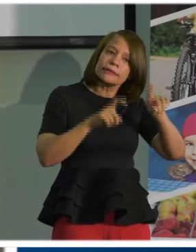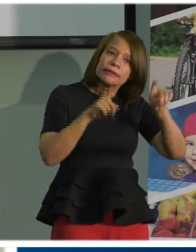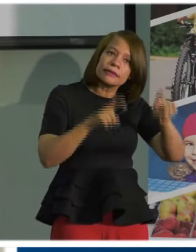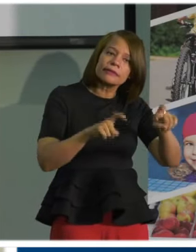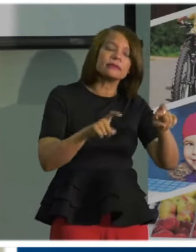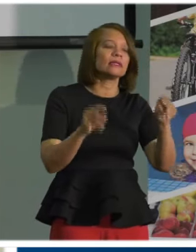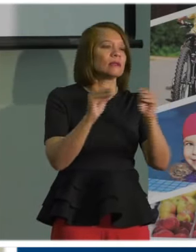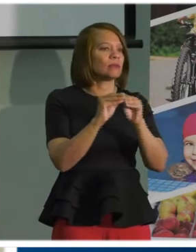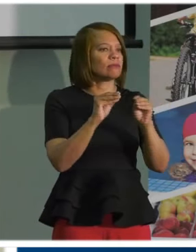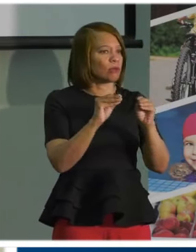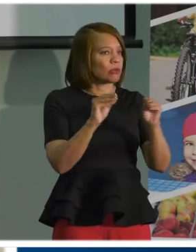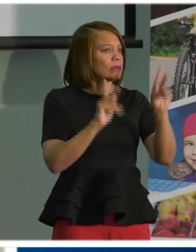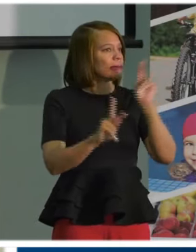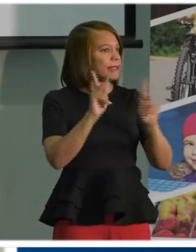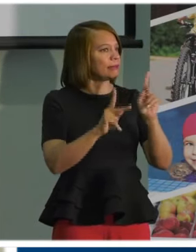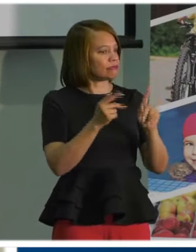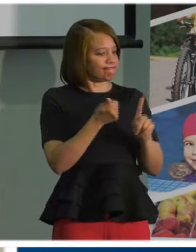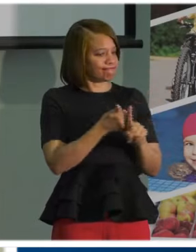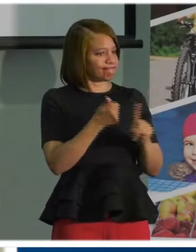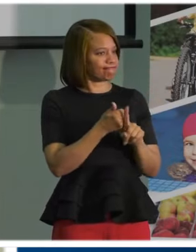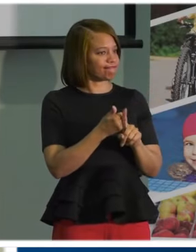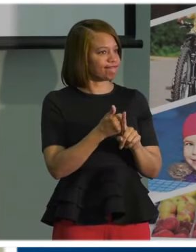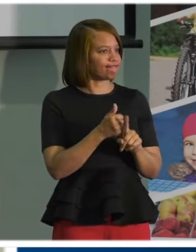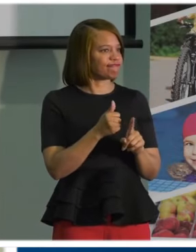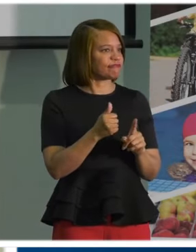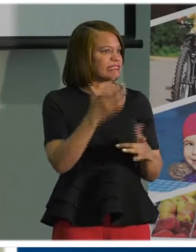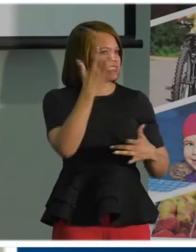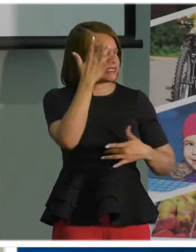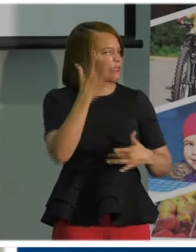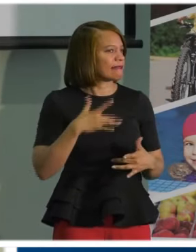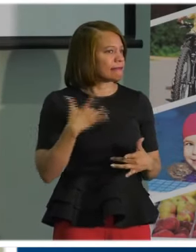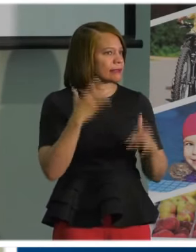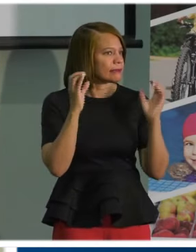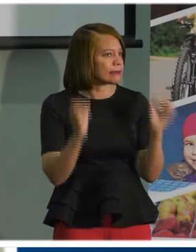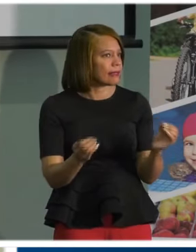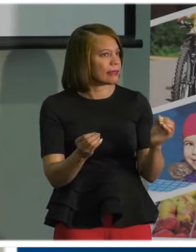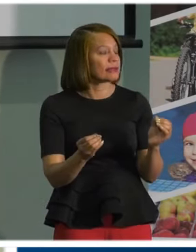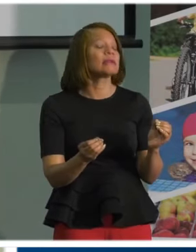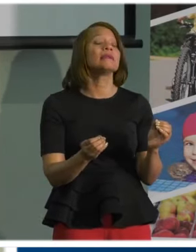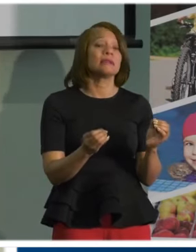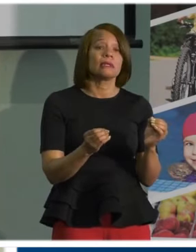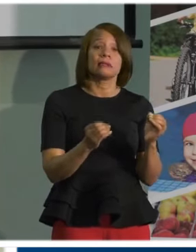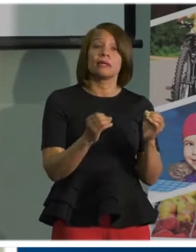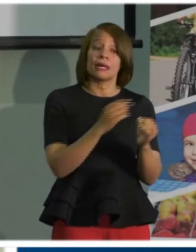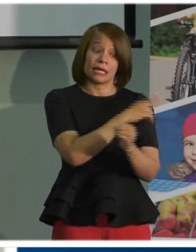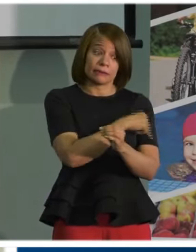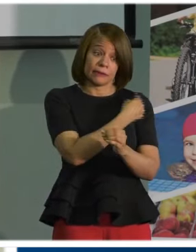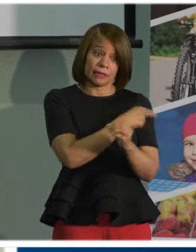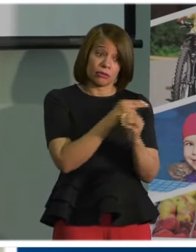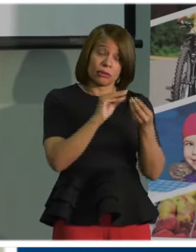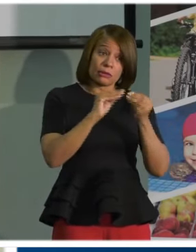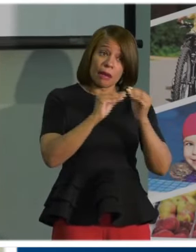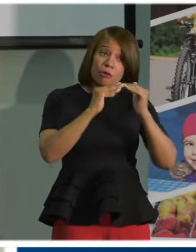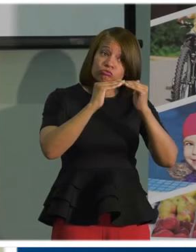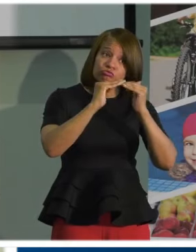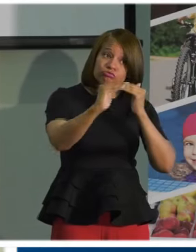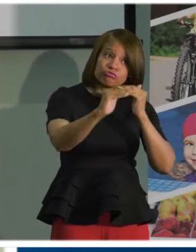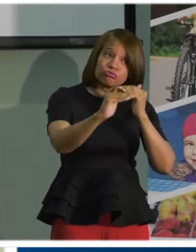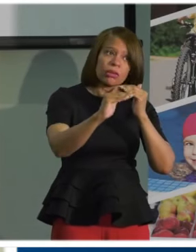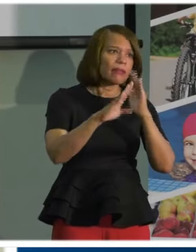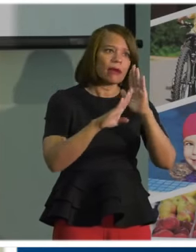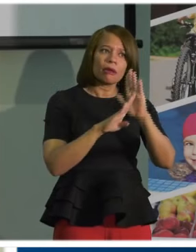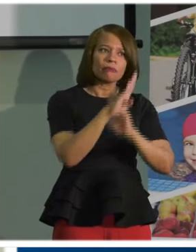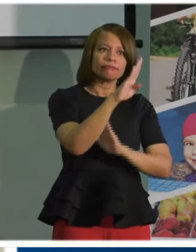are asymptomatic, it's possible that hospitalizations remain steady. We have not seen the increase in hospitalizations,